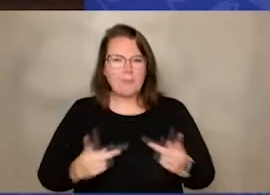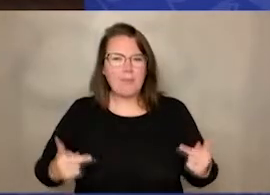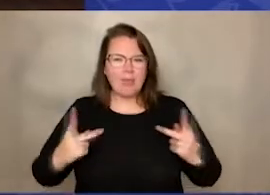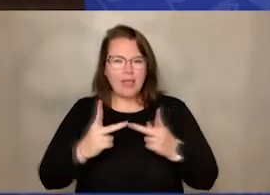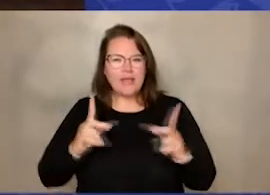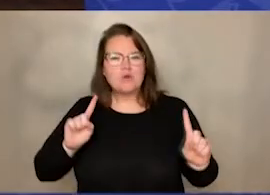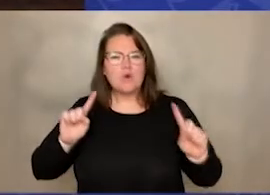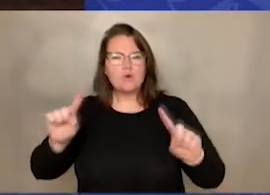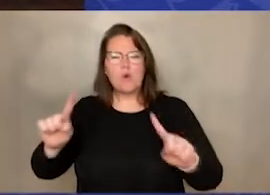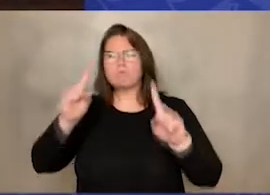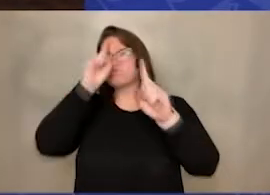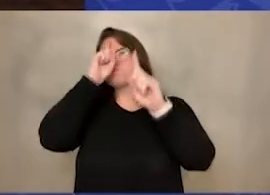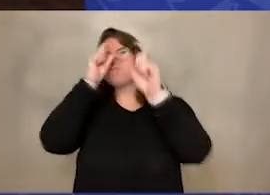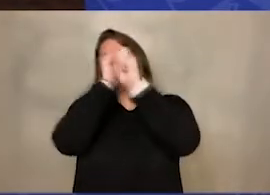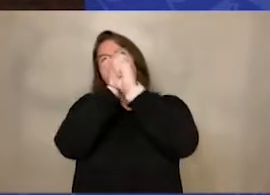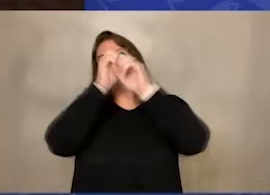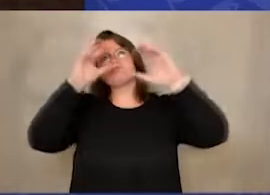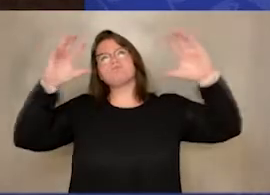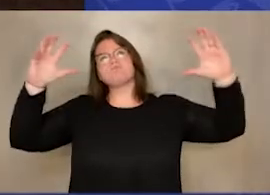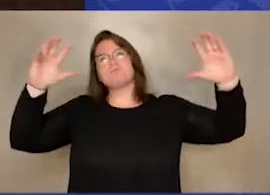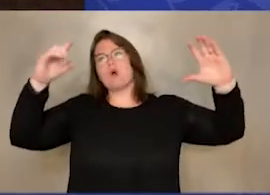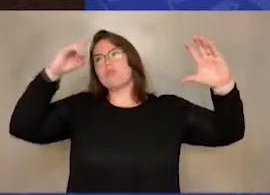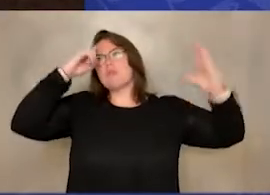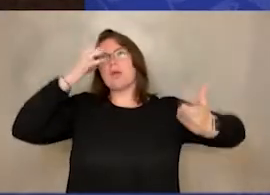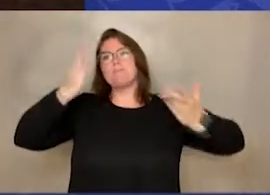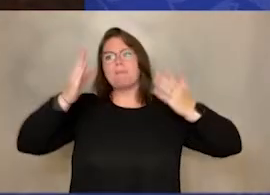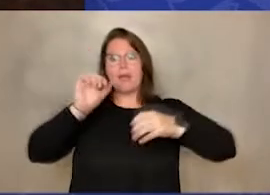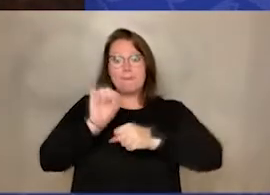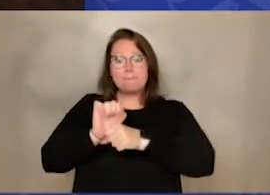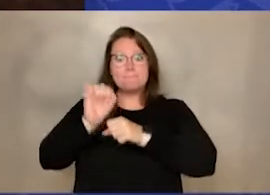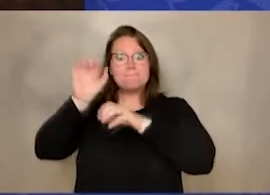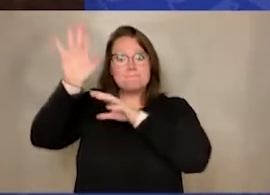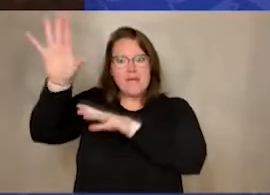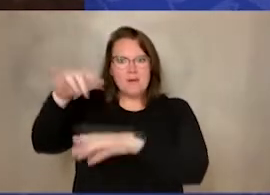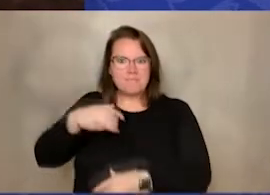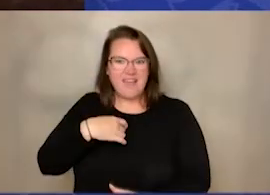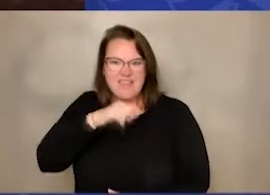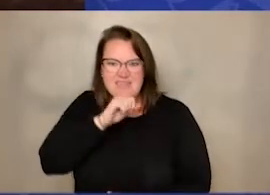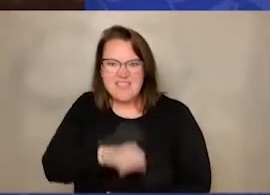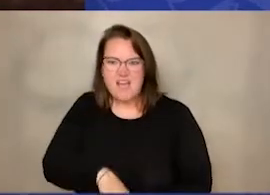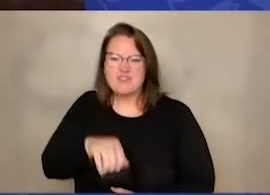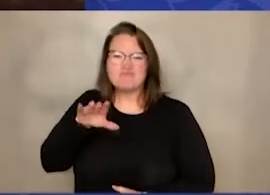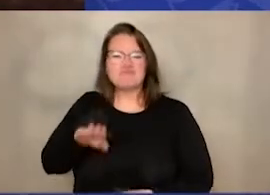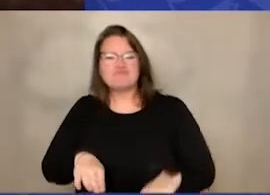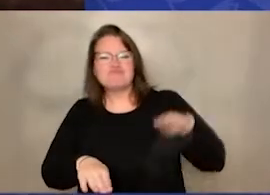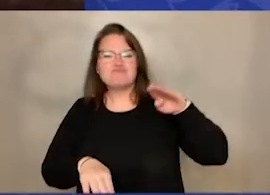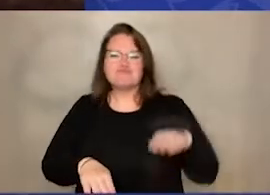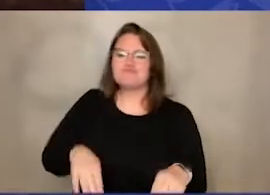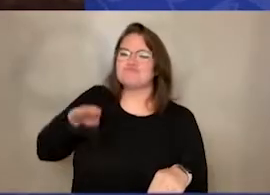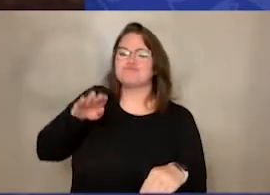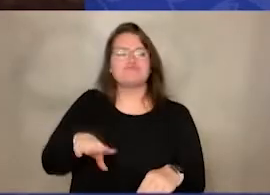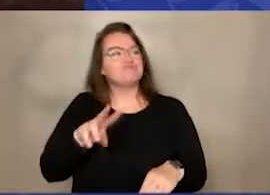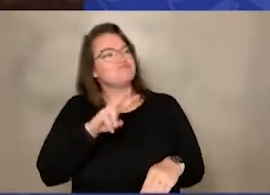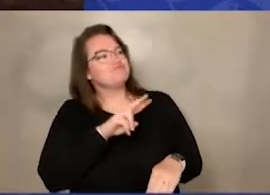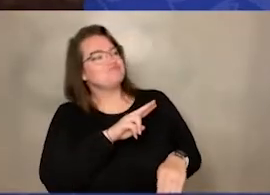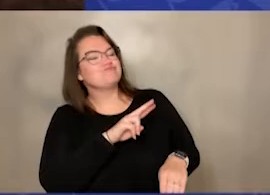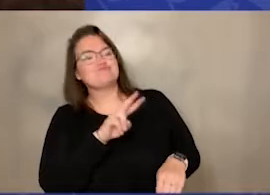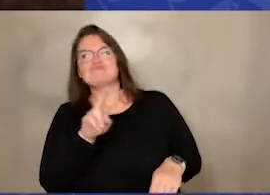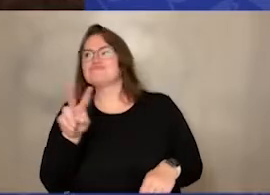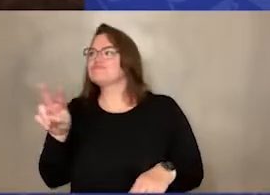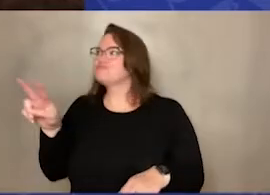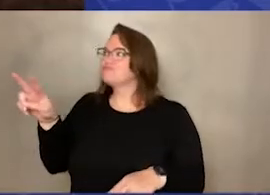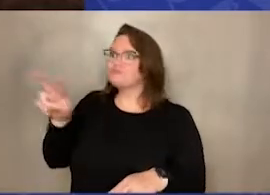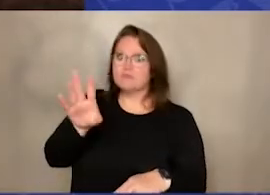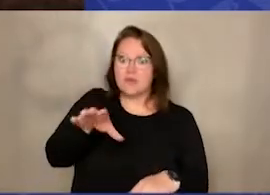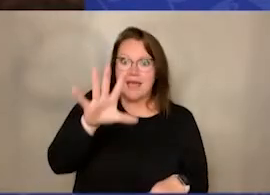So you're thinking, I love to go to the mountains. So we're marching down on, going through the mountains. And then guess